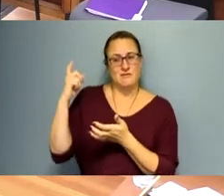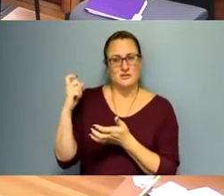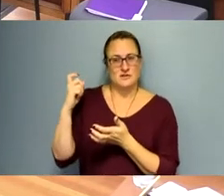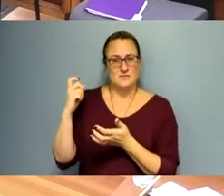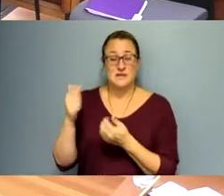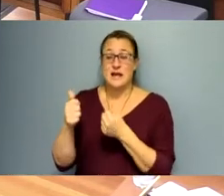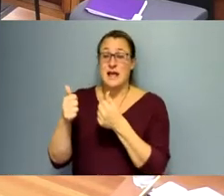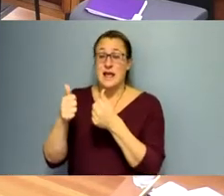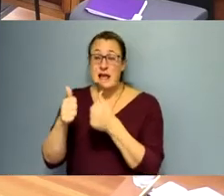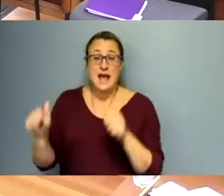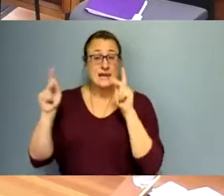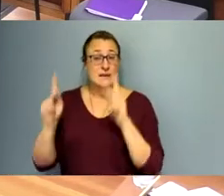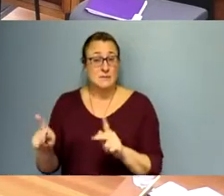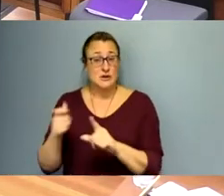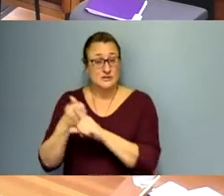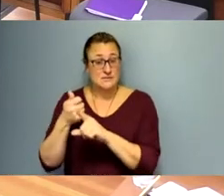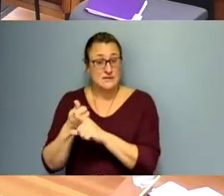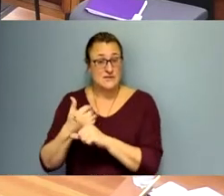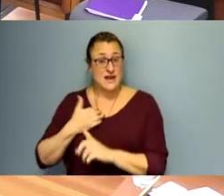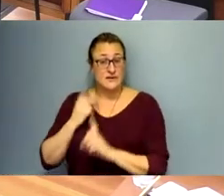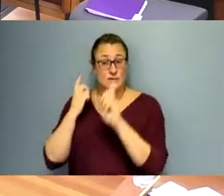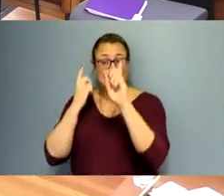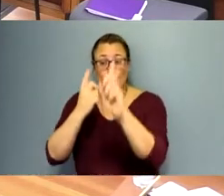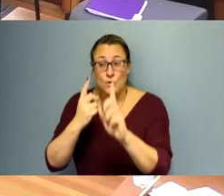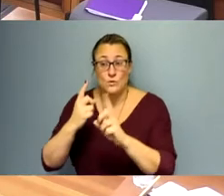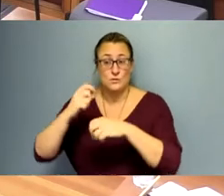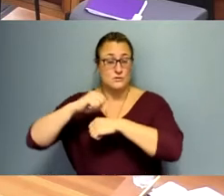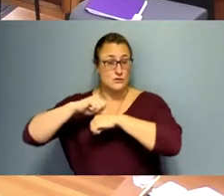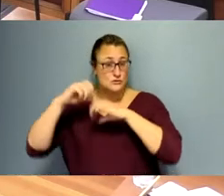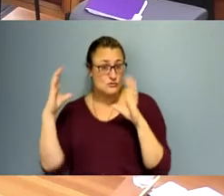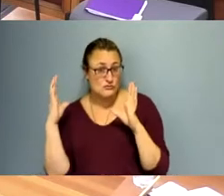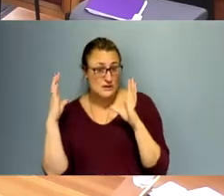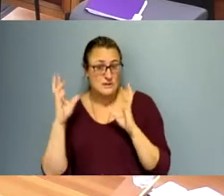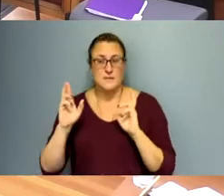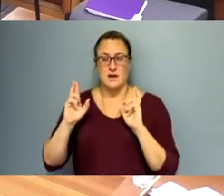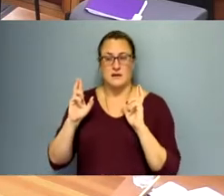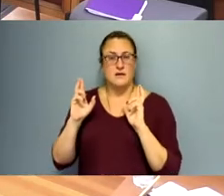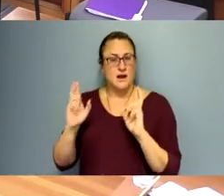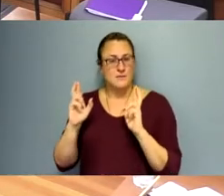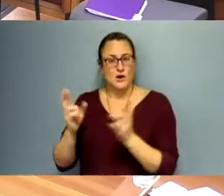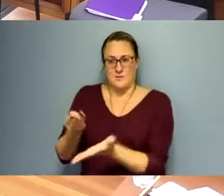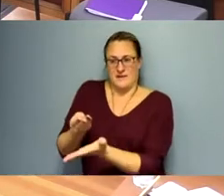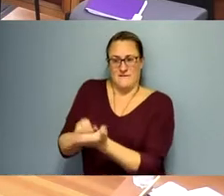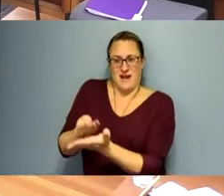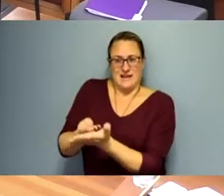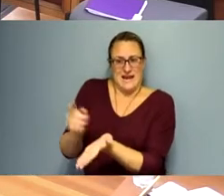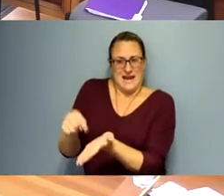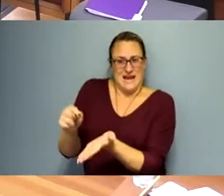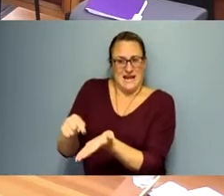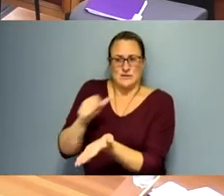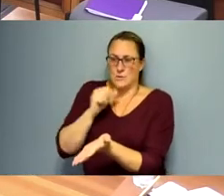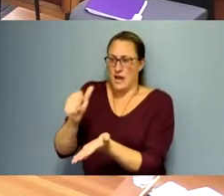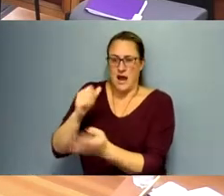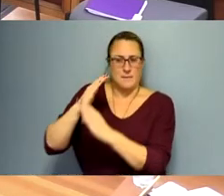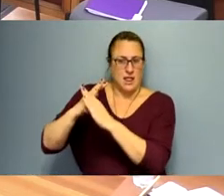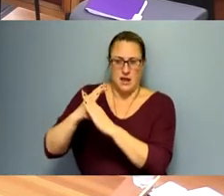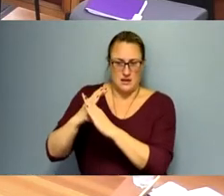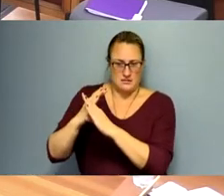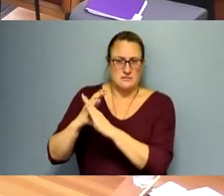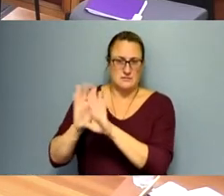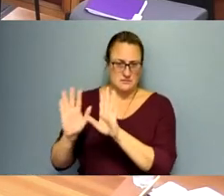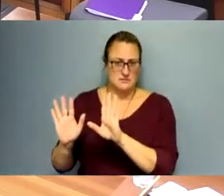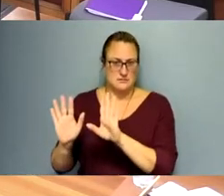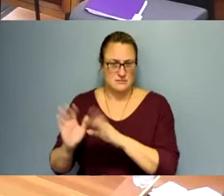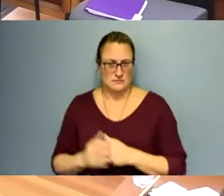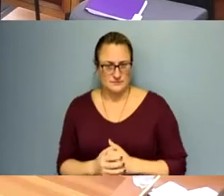that comes to us who has a dream, a goal, that financing it is not the barrier. All right?